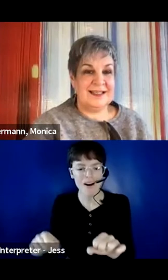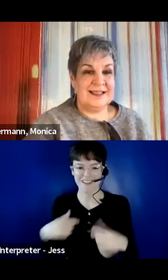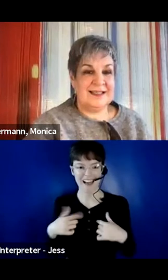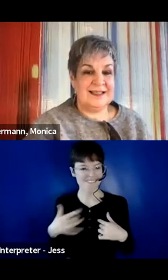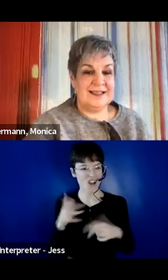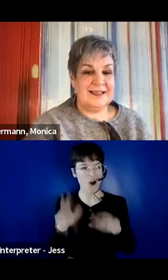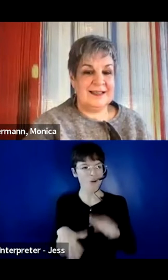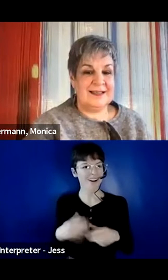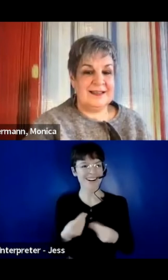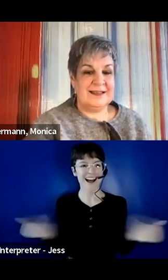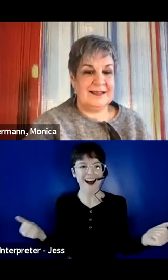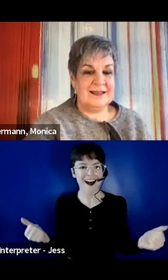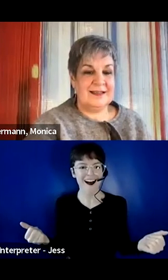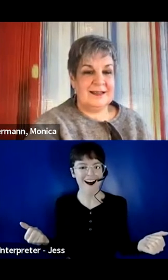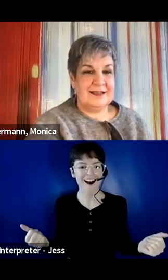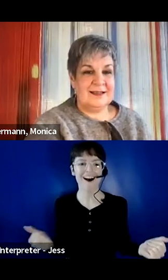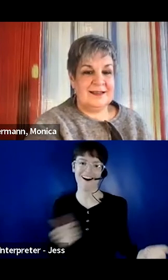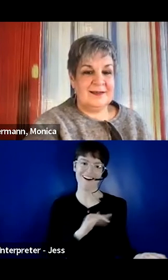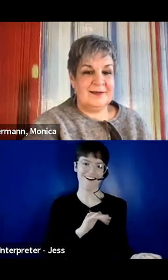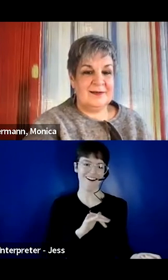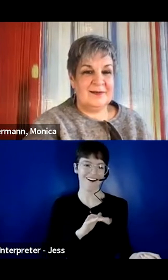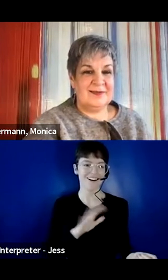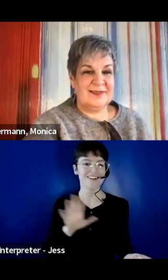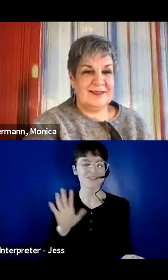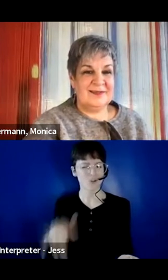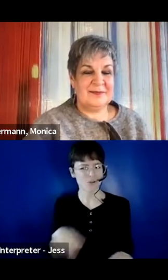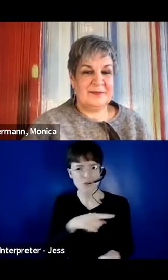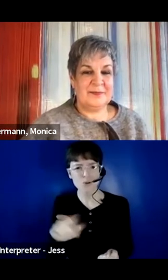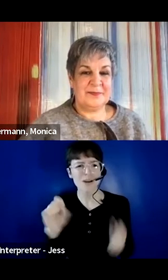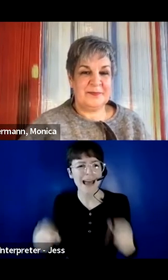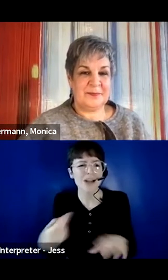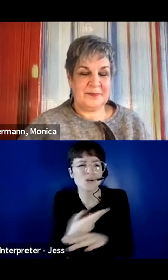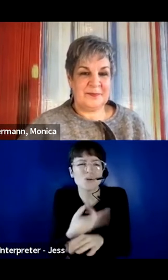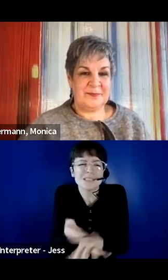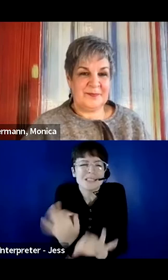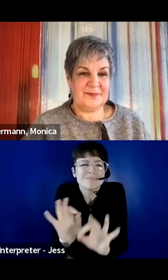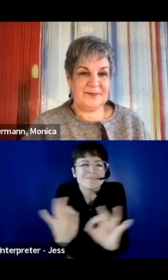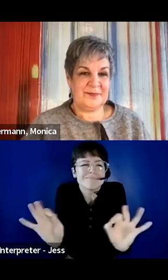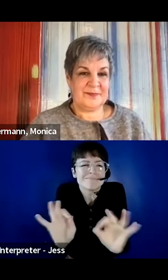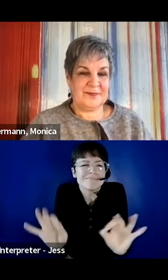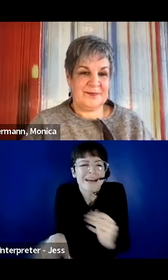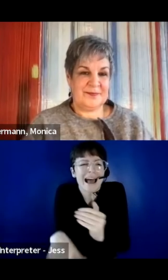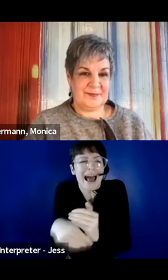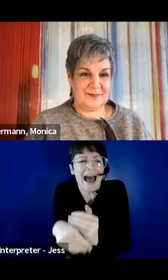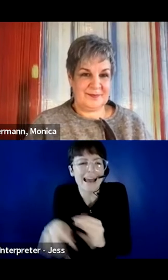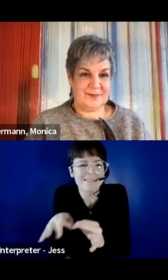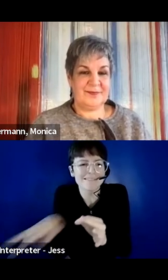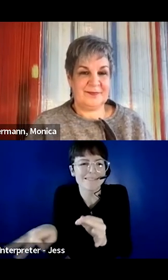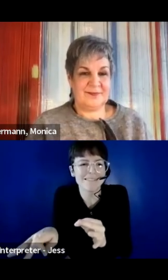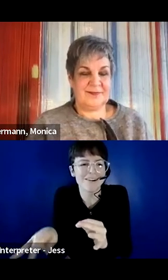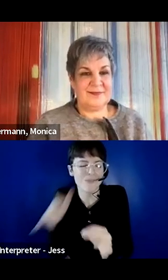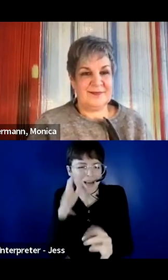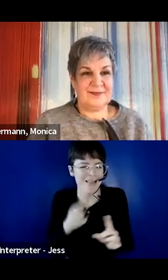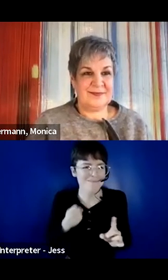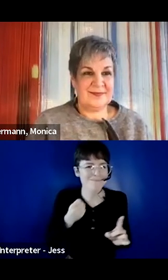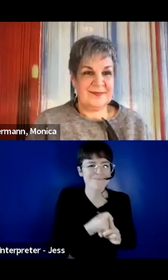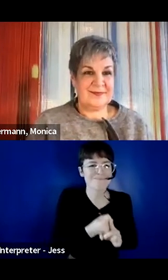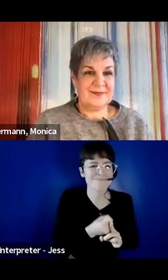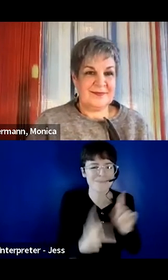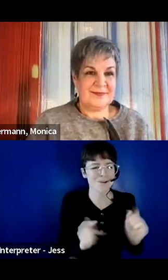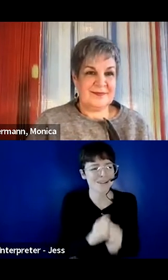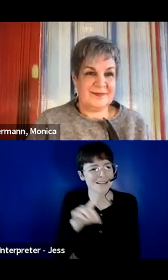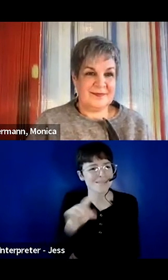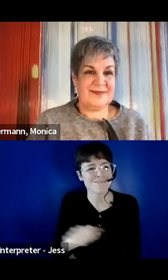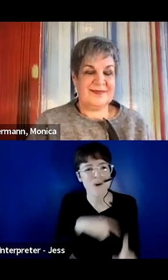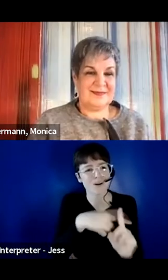of little ways to include disability in your everyday language and in your practices. And so just keep